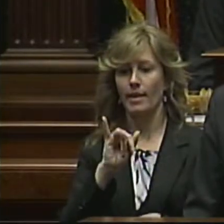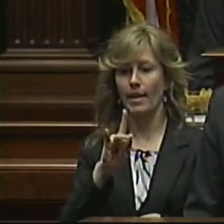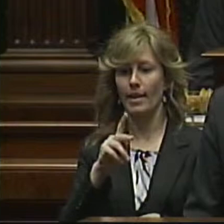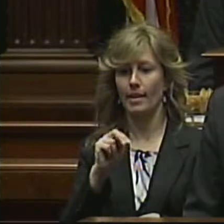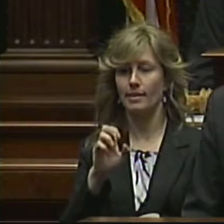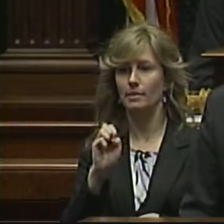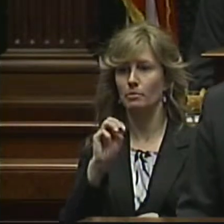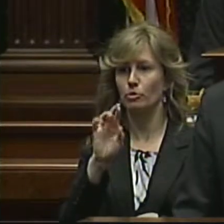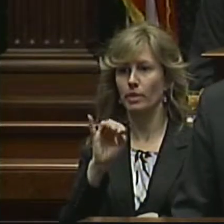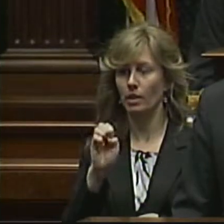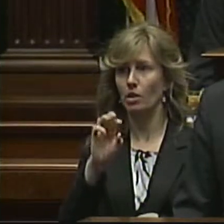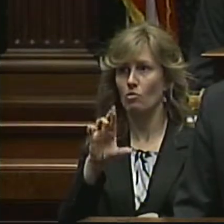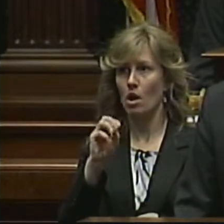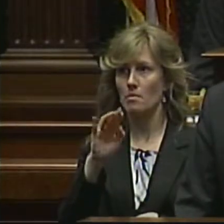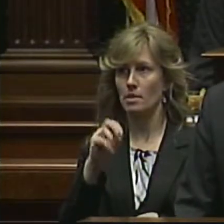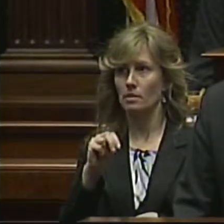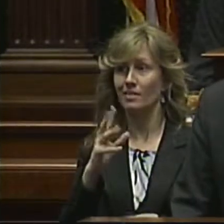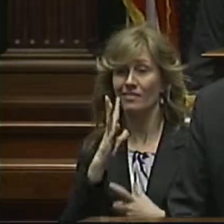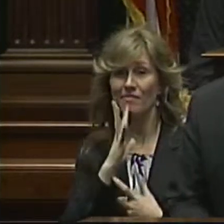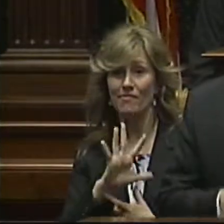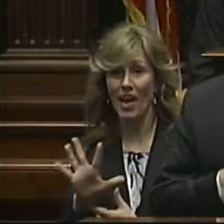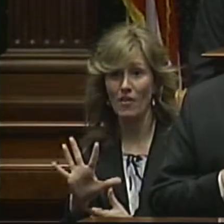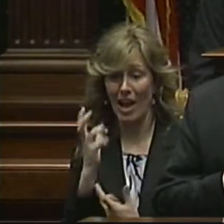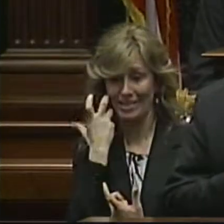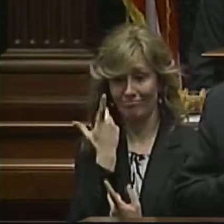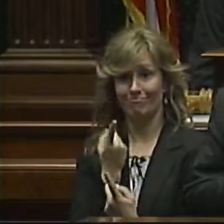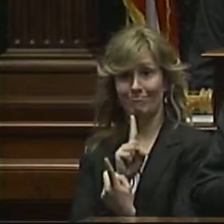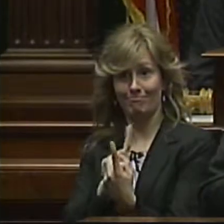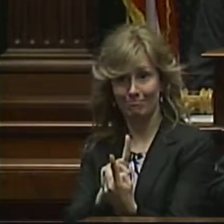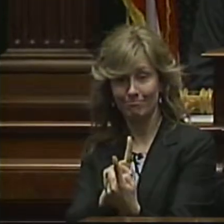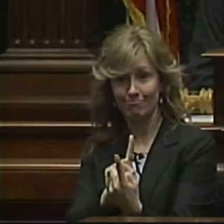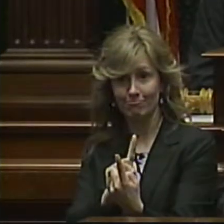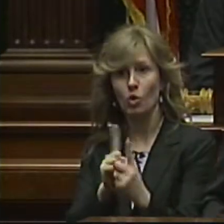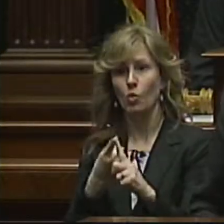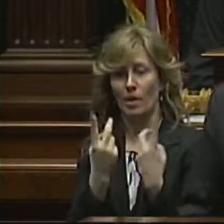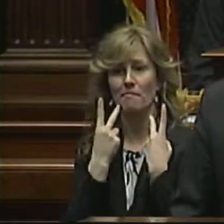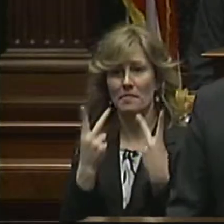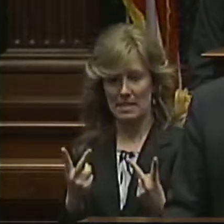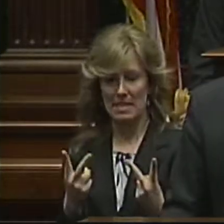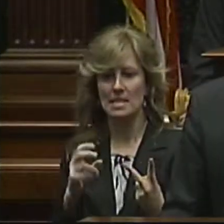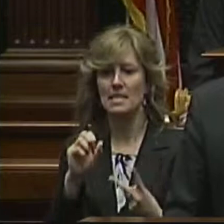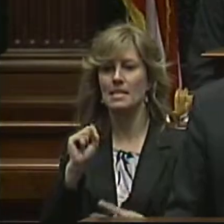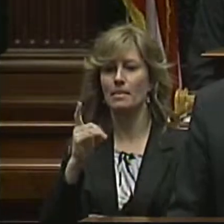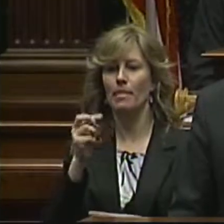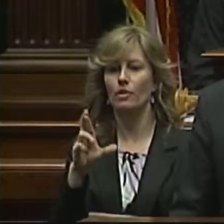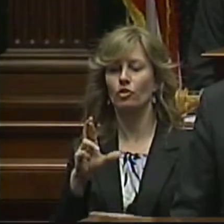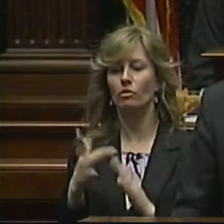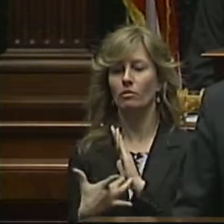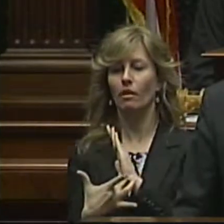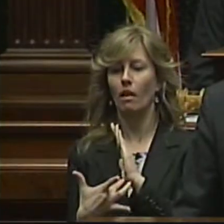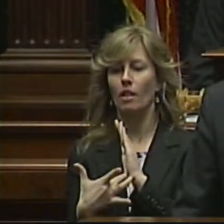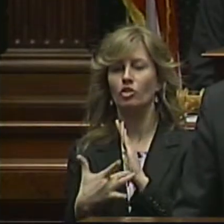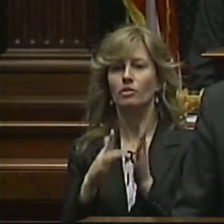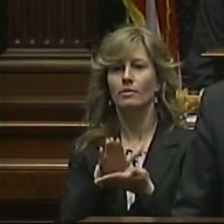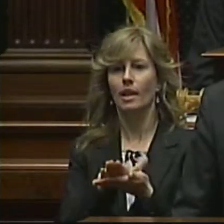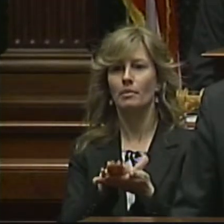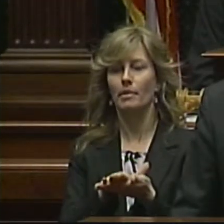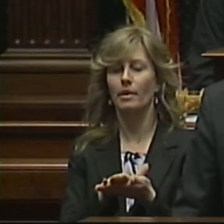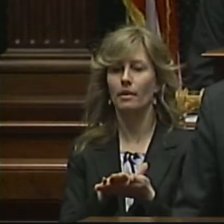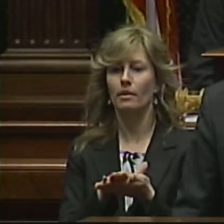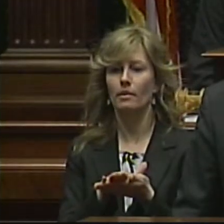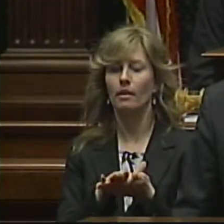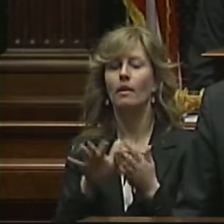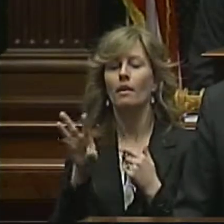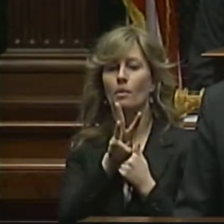Robinson, a five-year-old who I recently met when I visited Spencer Technology Academy on the west side of